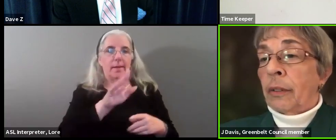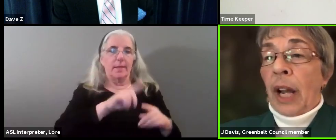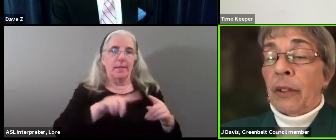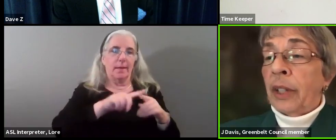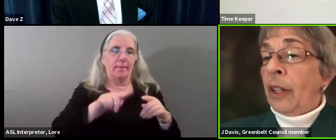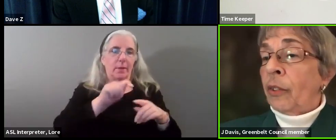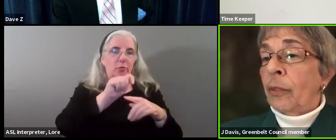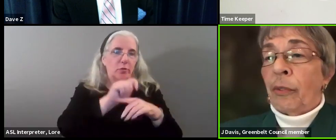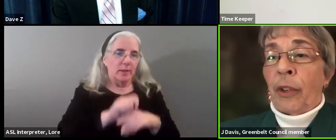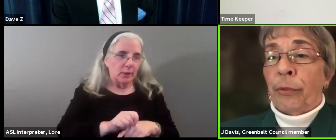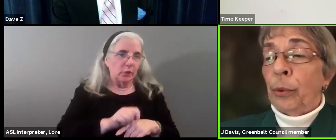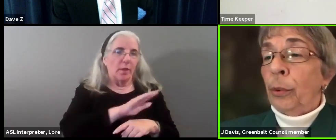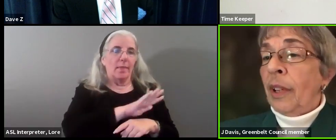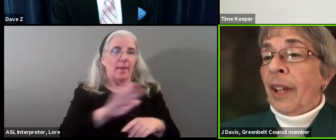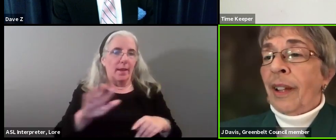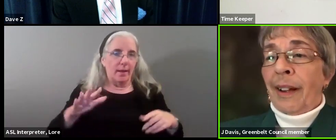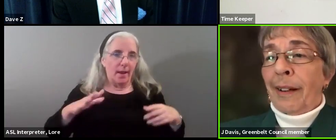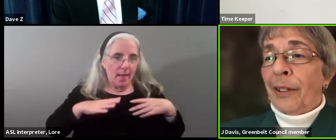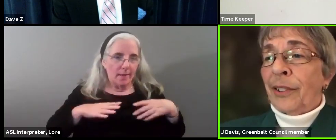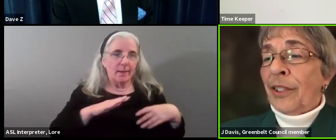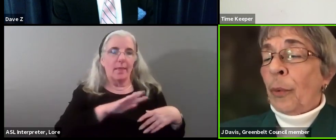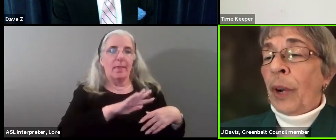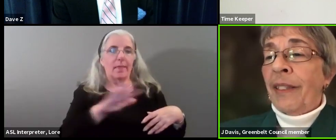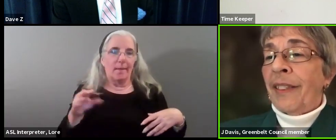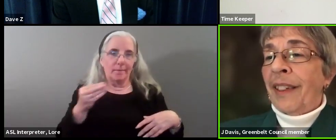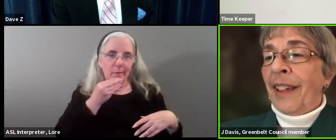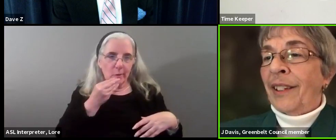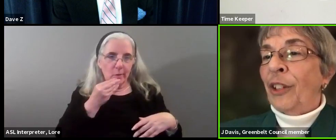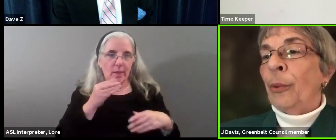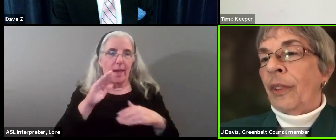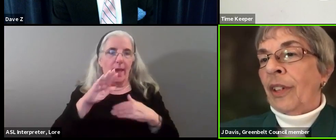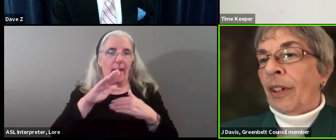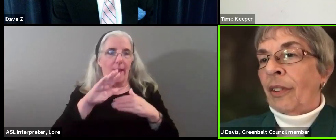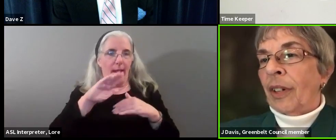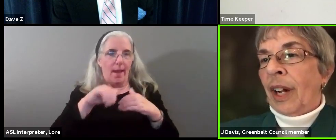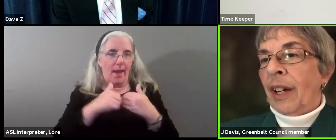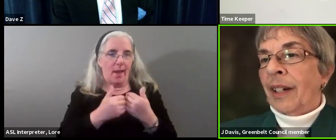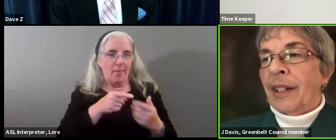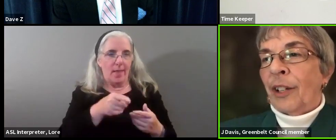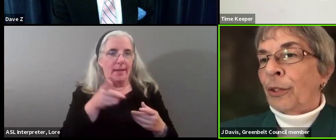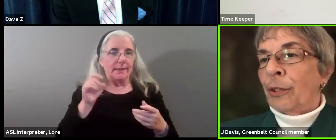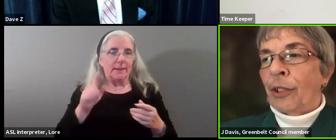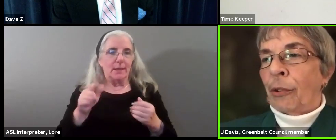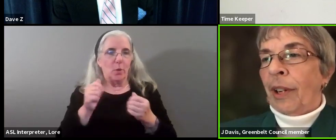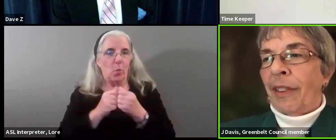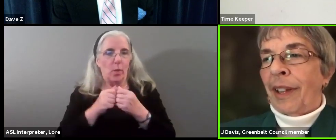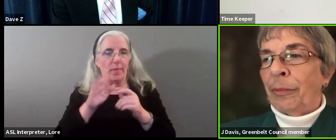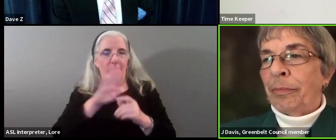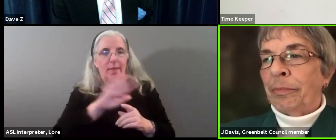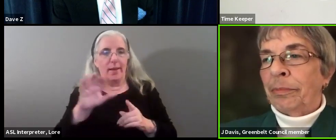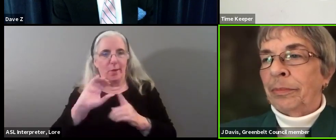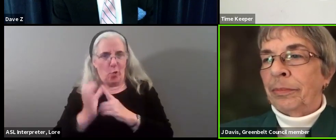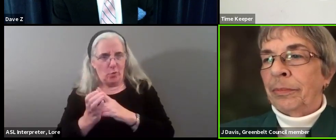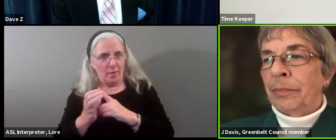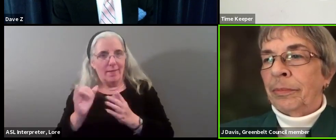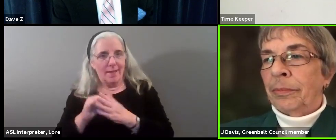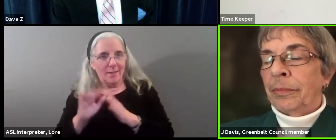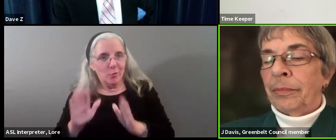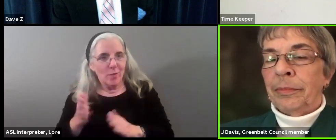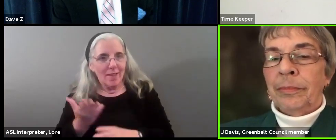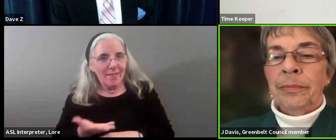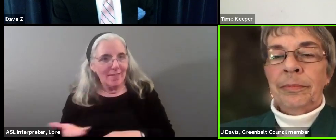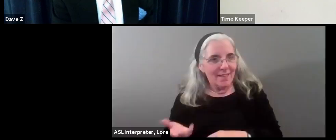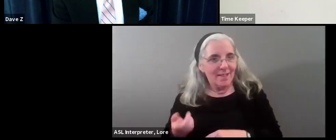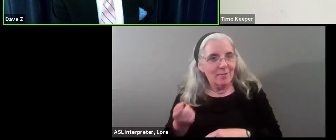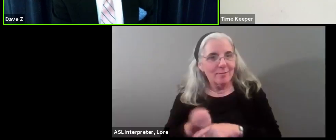their holidays, their food, uh, just the way that they deal with each other. Uh, uh, culture is a great thing. Thank you.